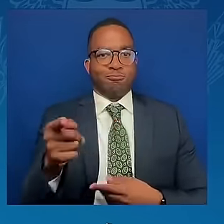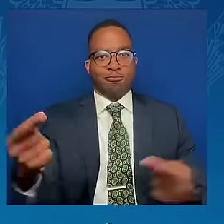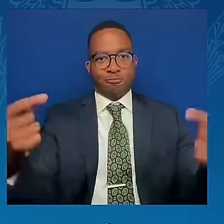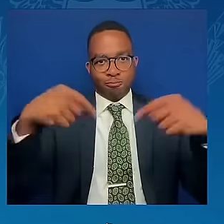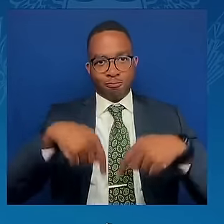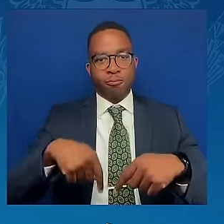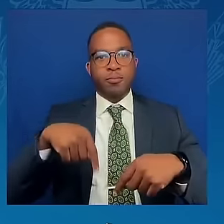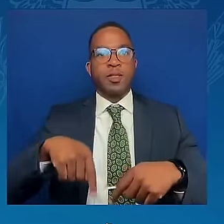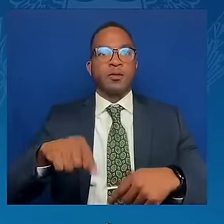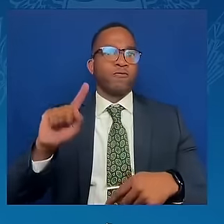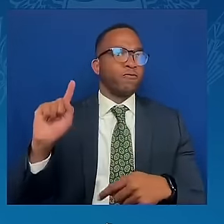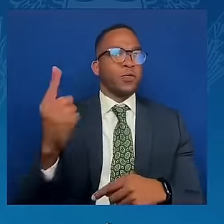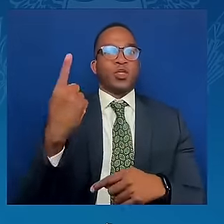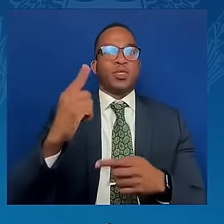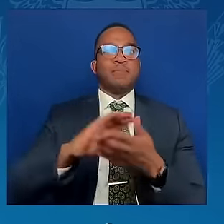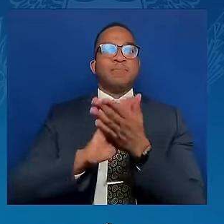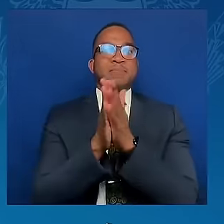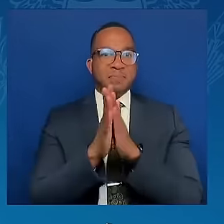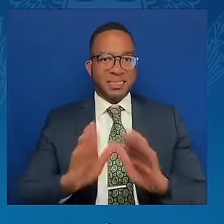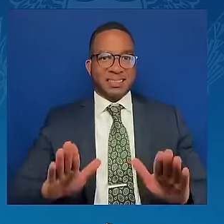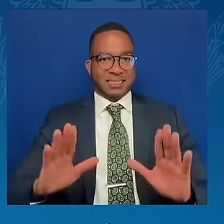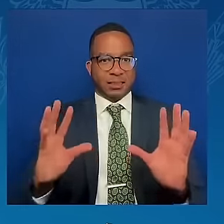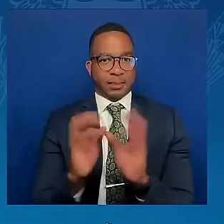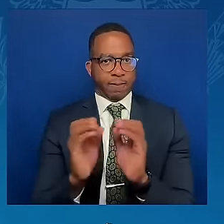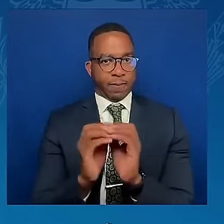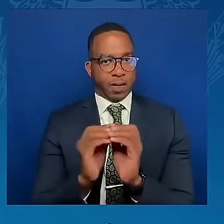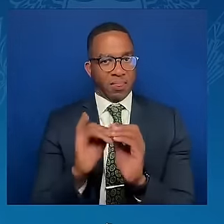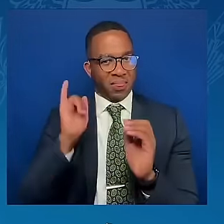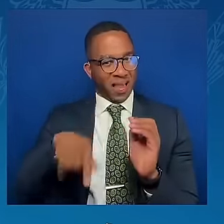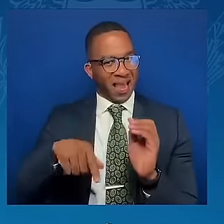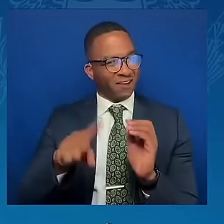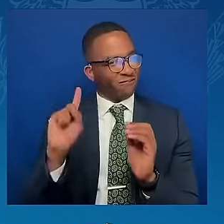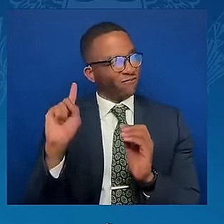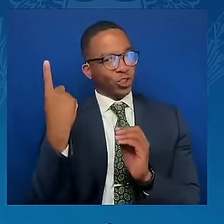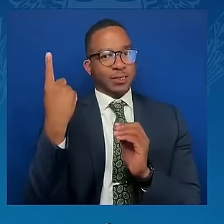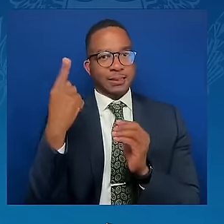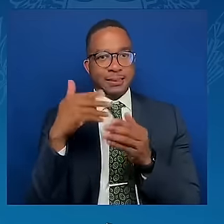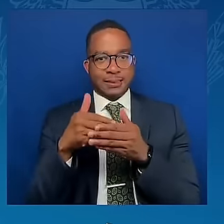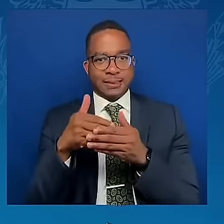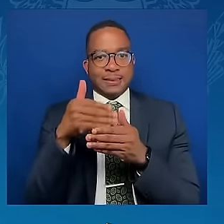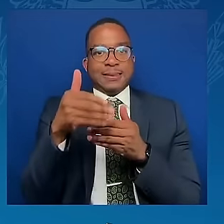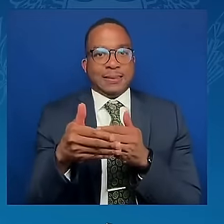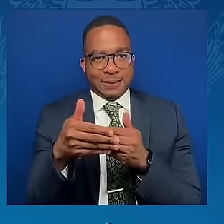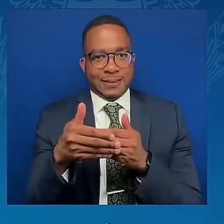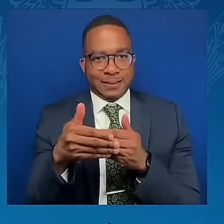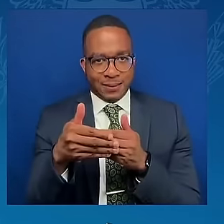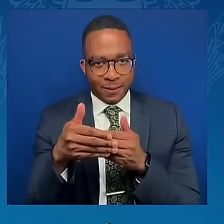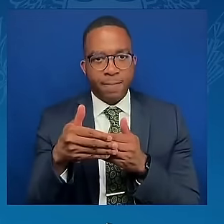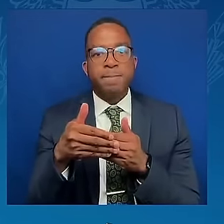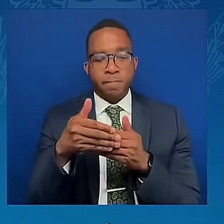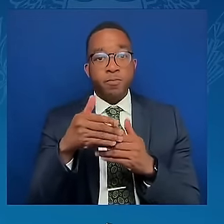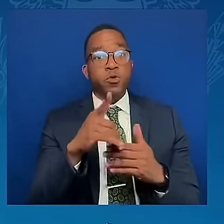step towards a just end to the war of Russia against Ukraine.